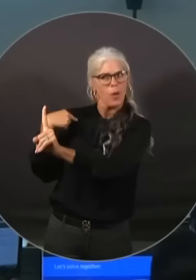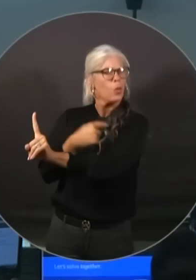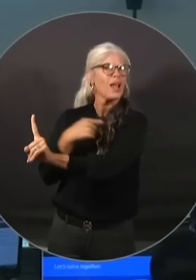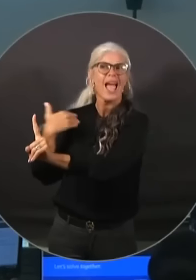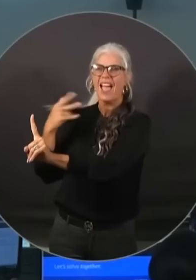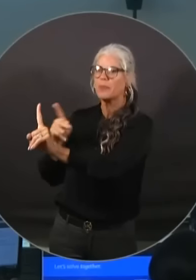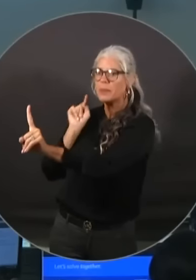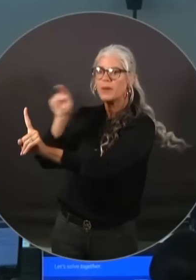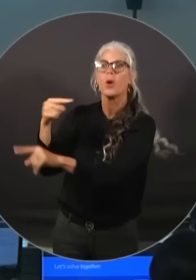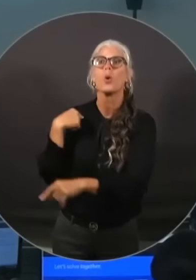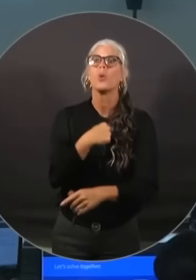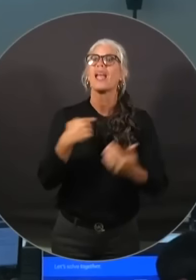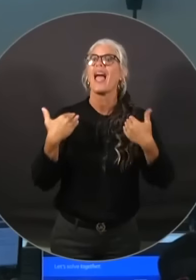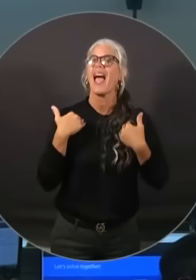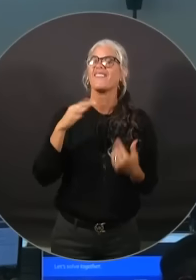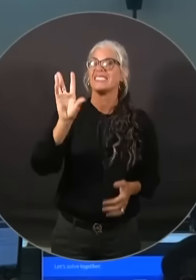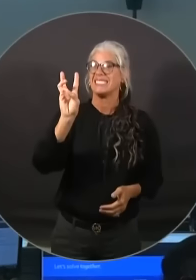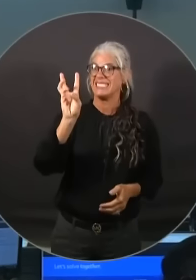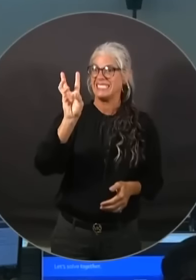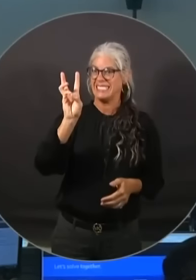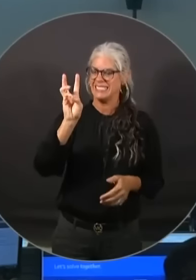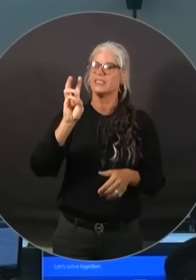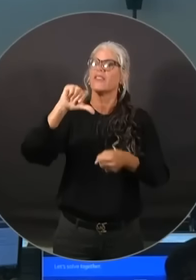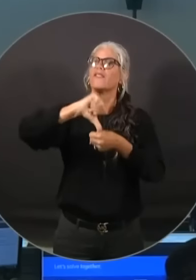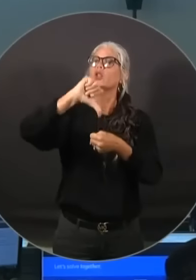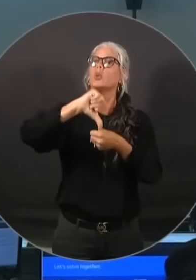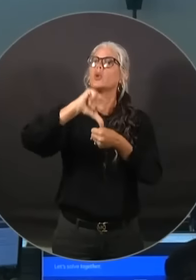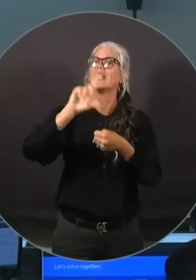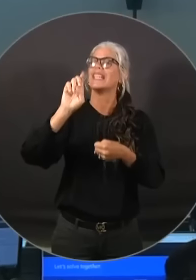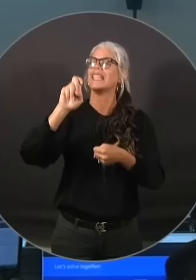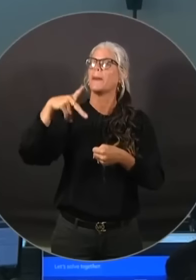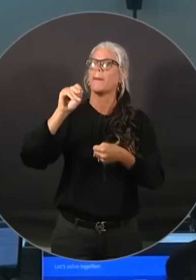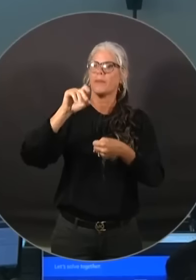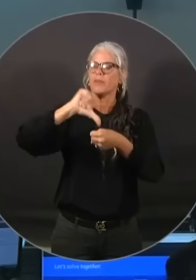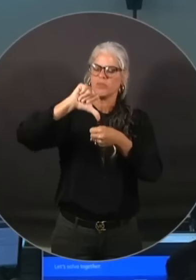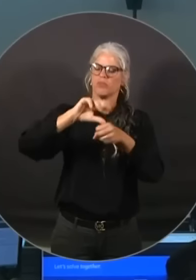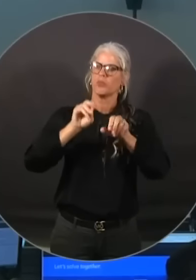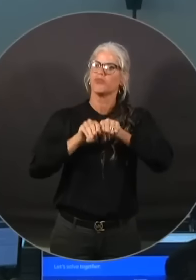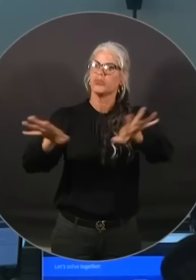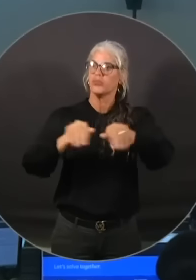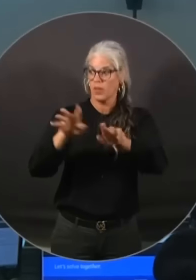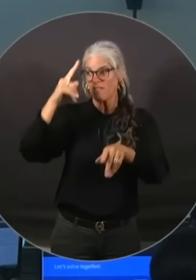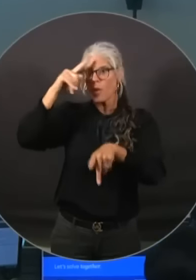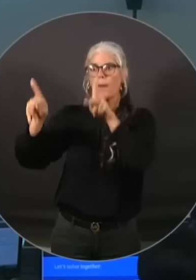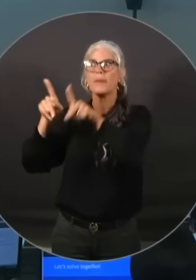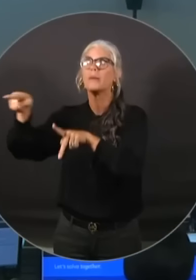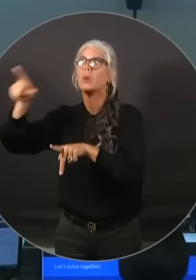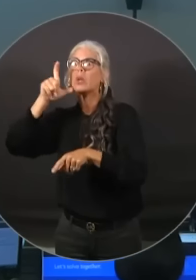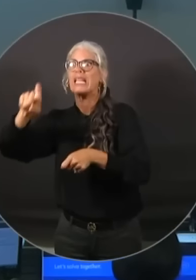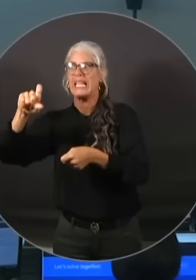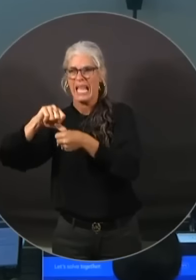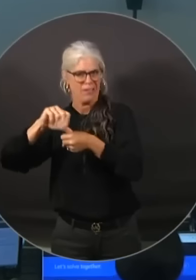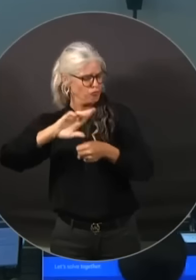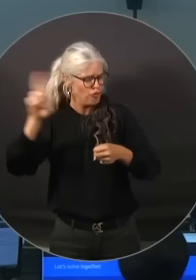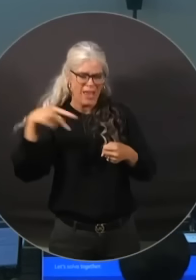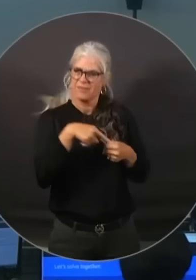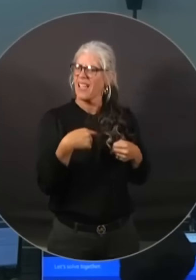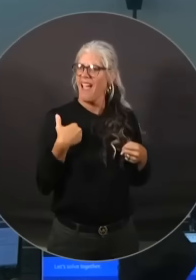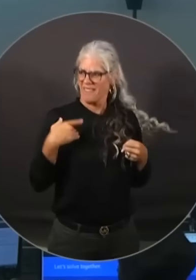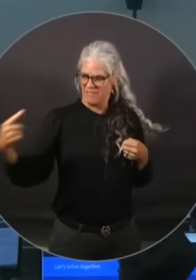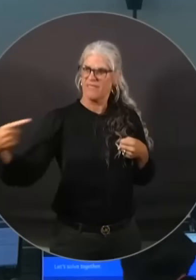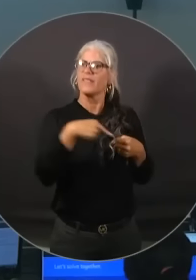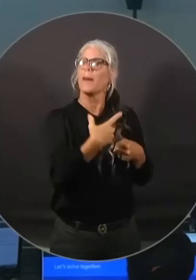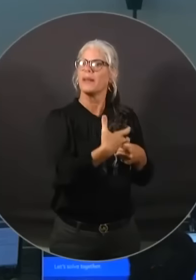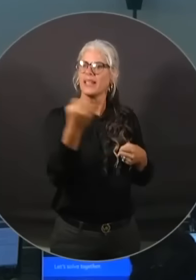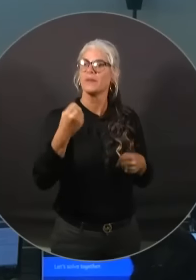responders across north Florida with over 600,000 gallons of fuel as of this morning. We have 850